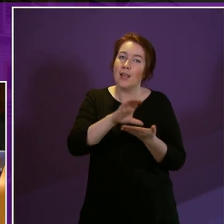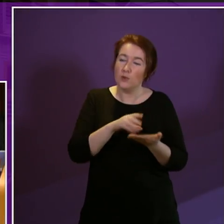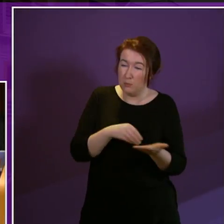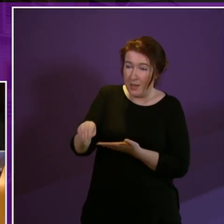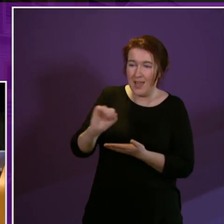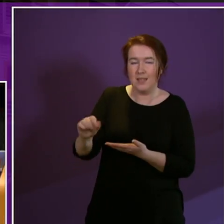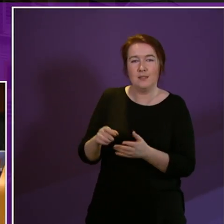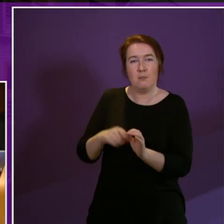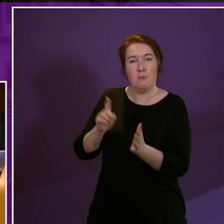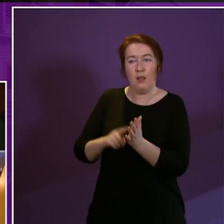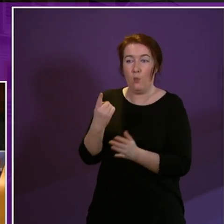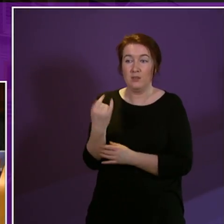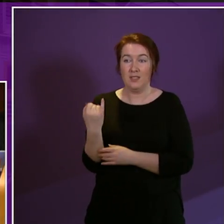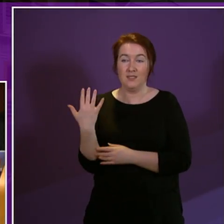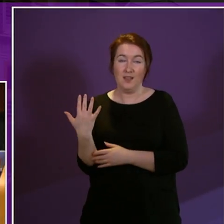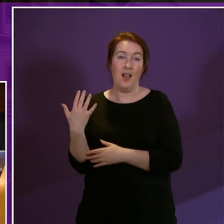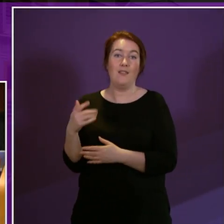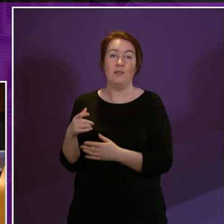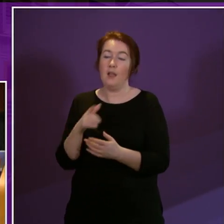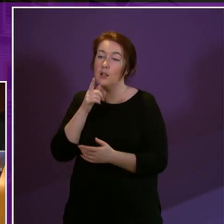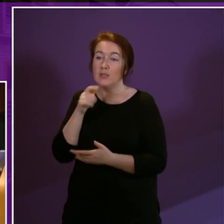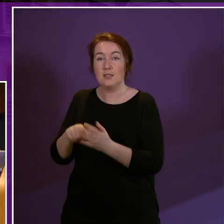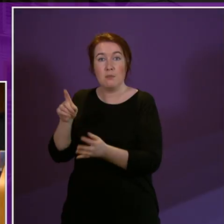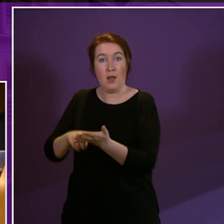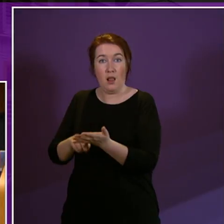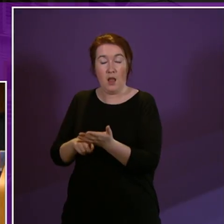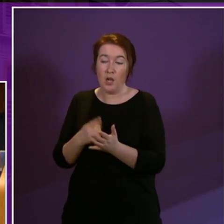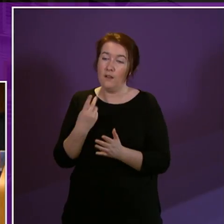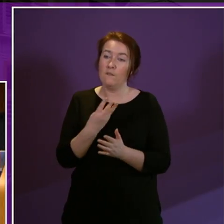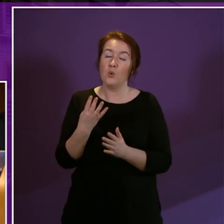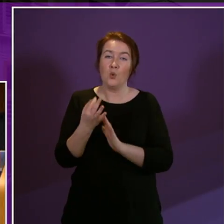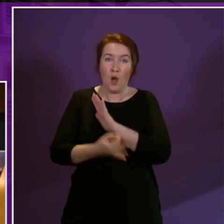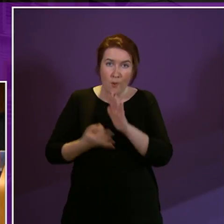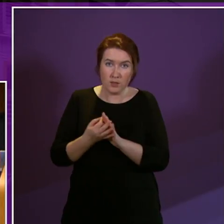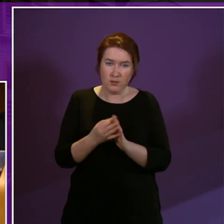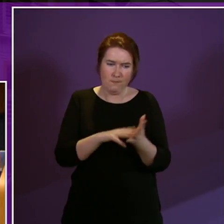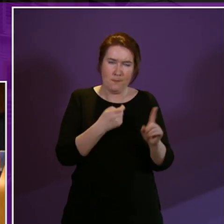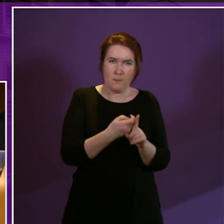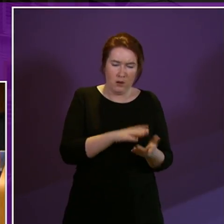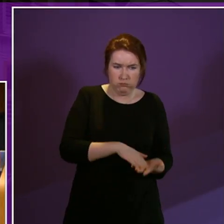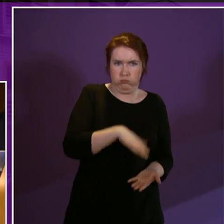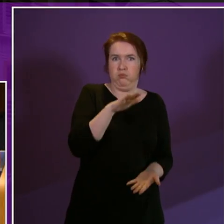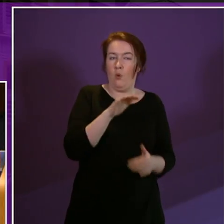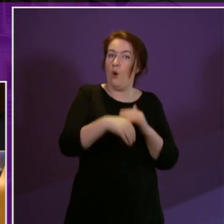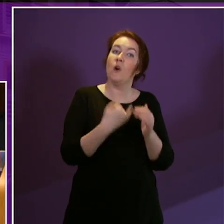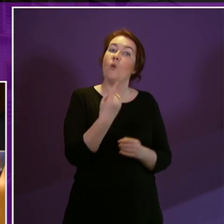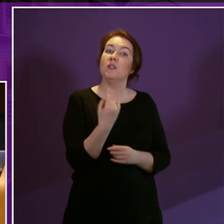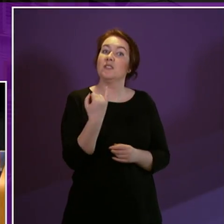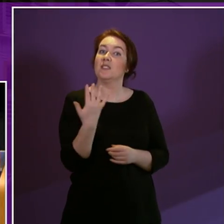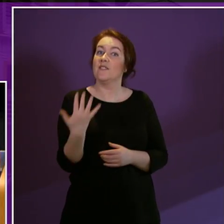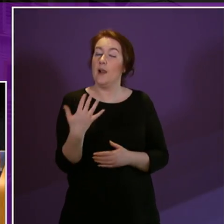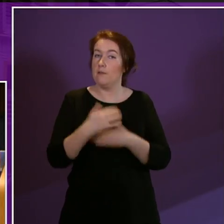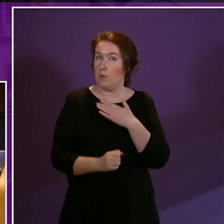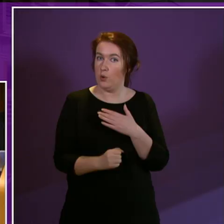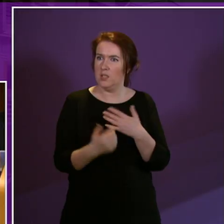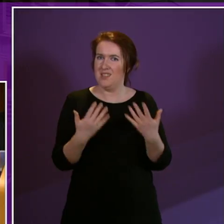electricity bill and within a few hours Mark had raised much more than the £160 the fund's now reached